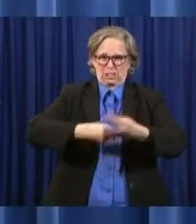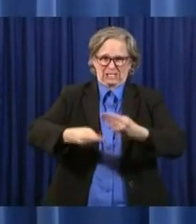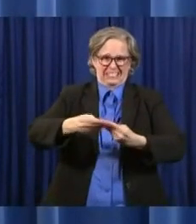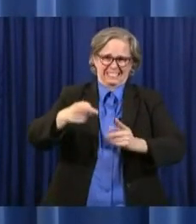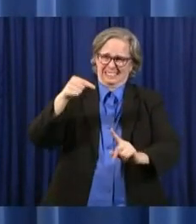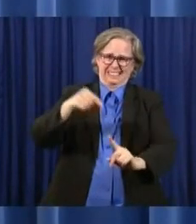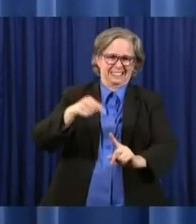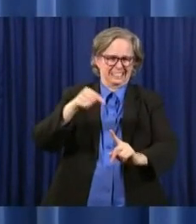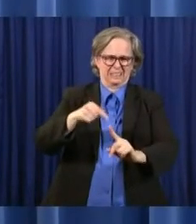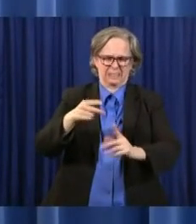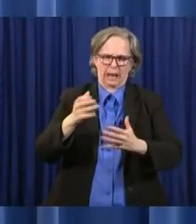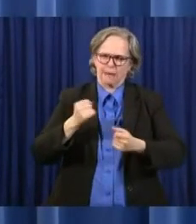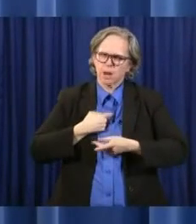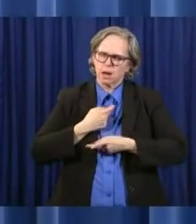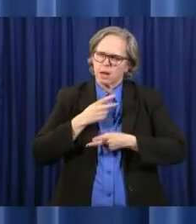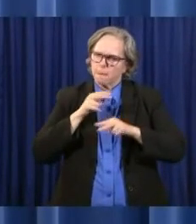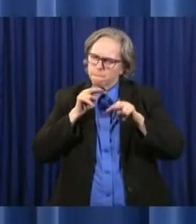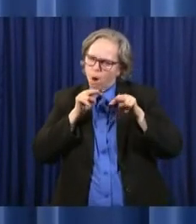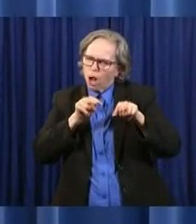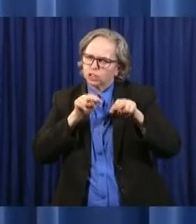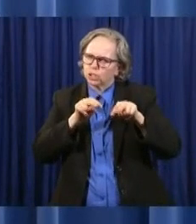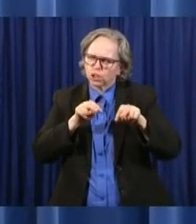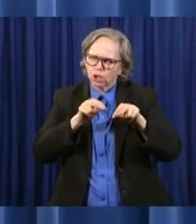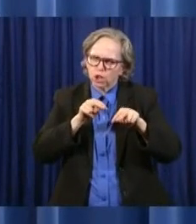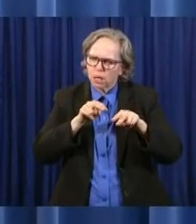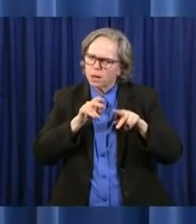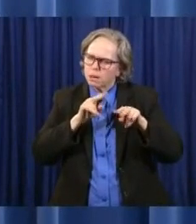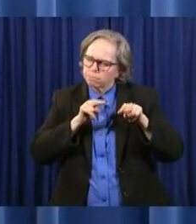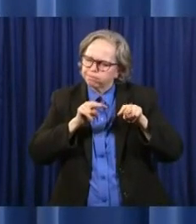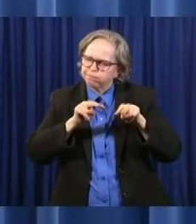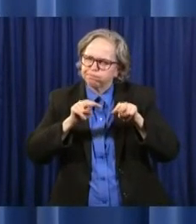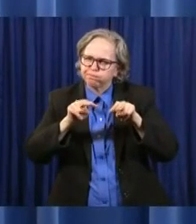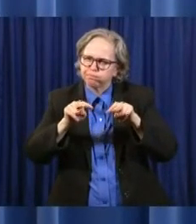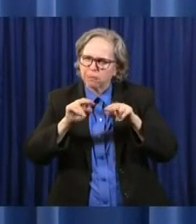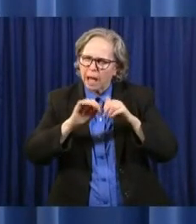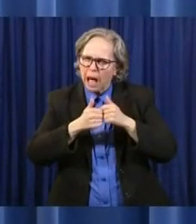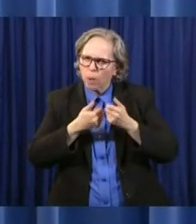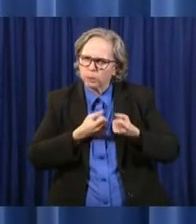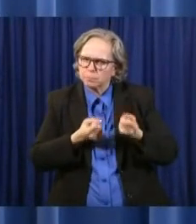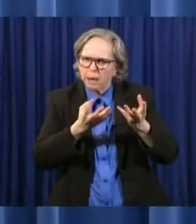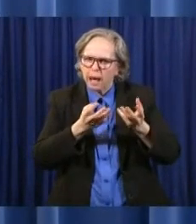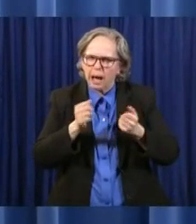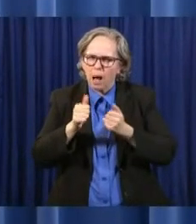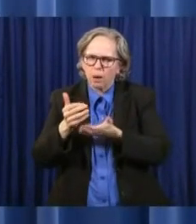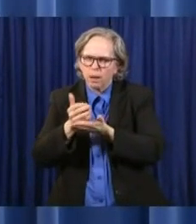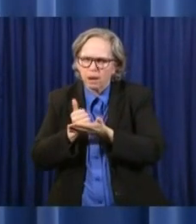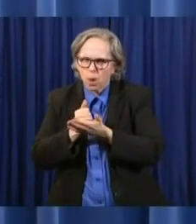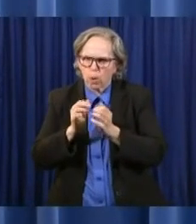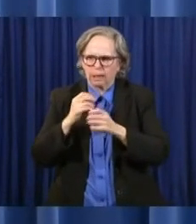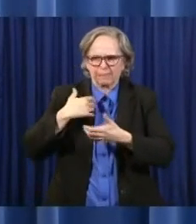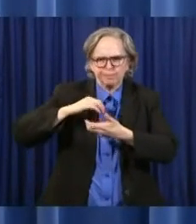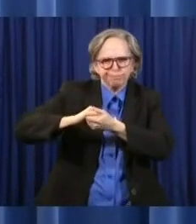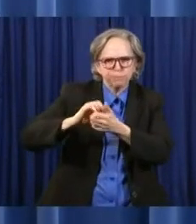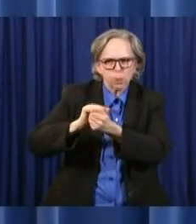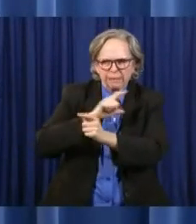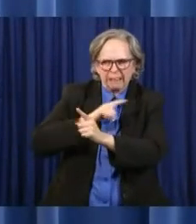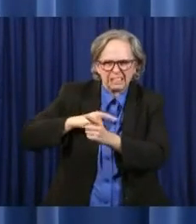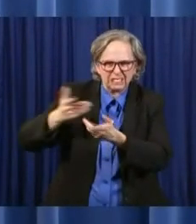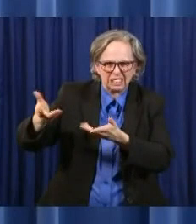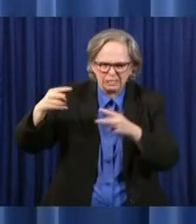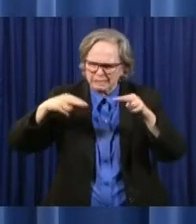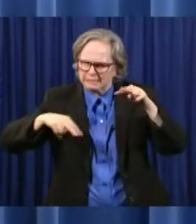monitored very, very closely. And we're going to do that with the legislature. So we're going to go through constant